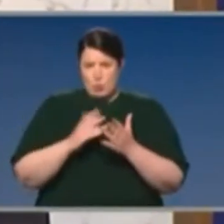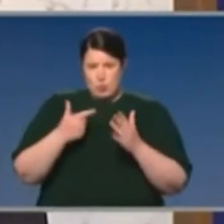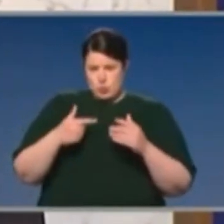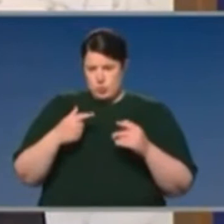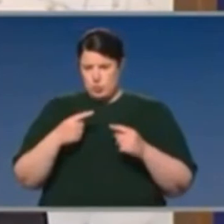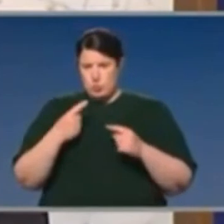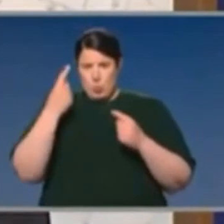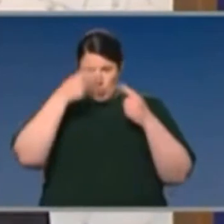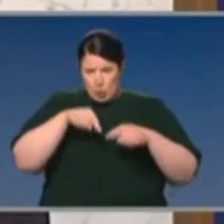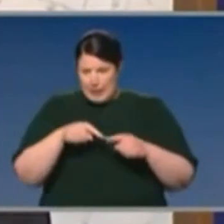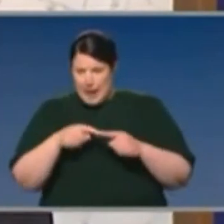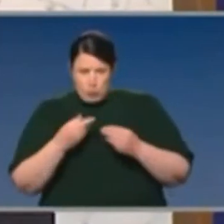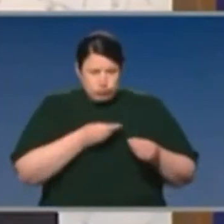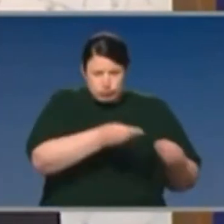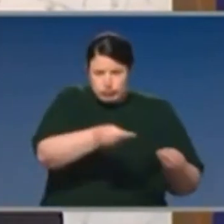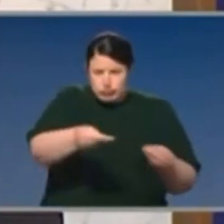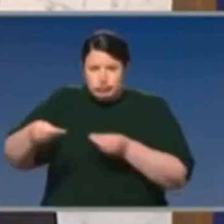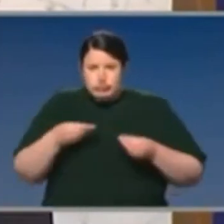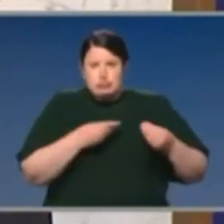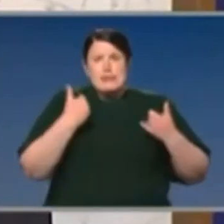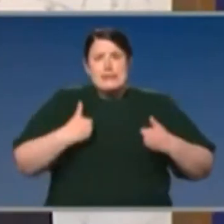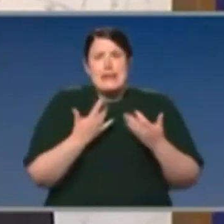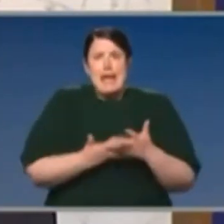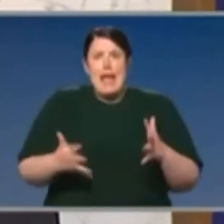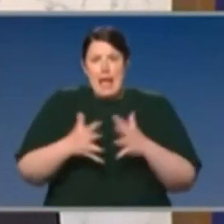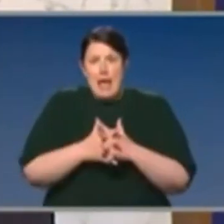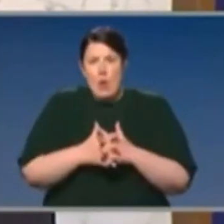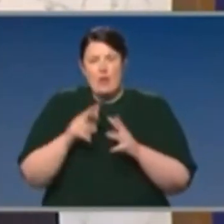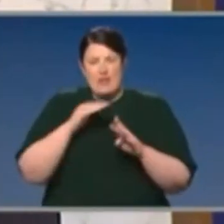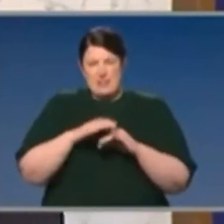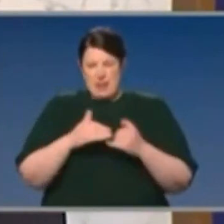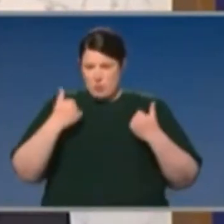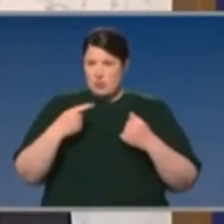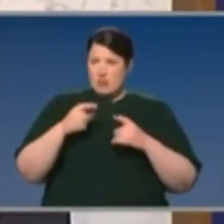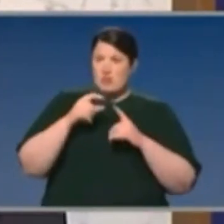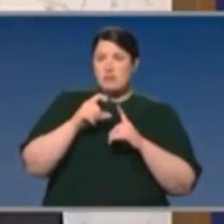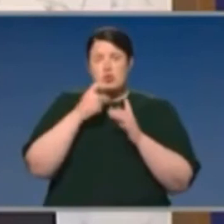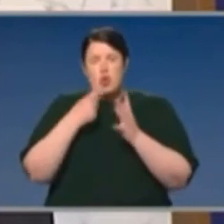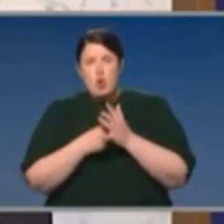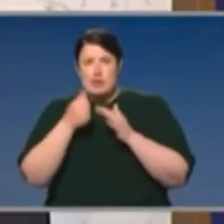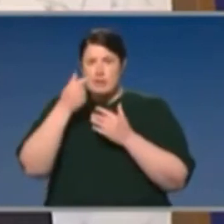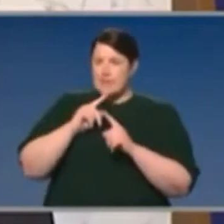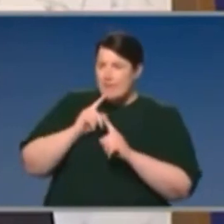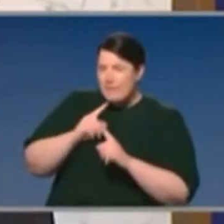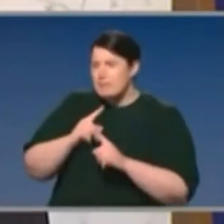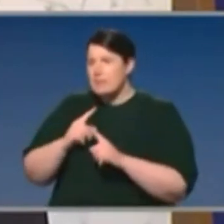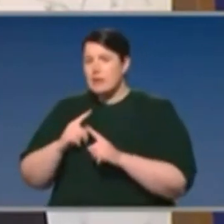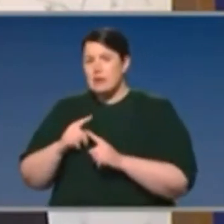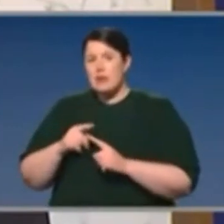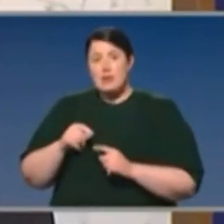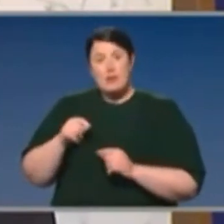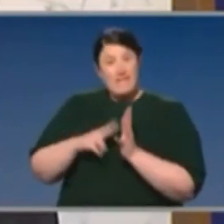epidemiologist expertise. It's about that clinical leadership. And I would agree with the PM that Victoria has invested